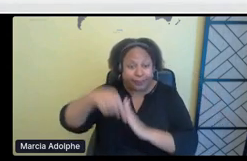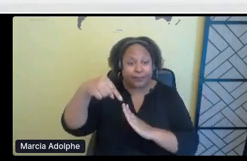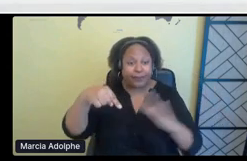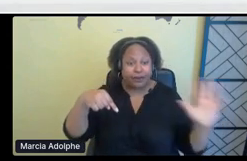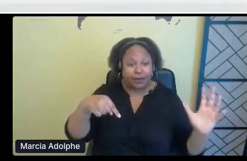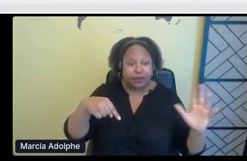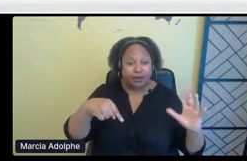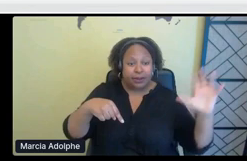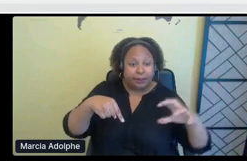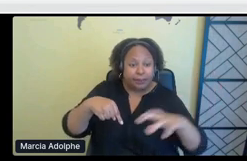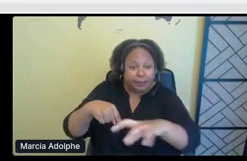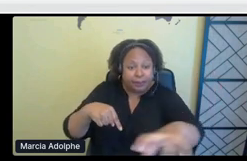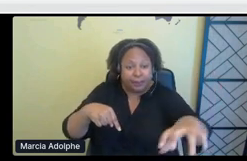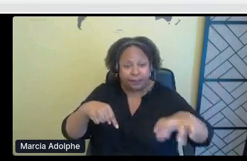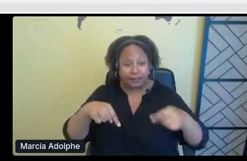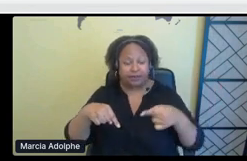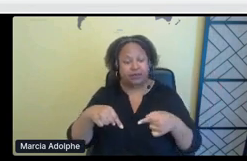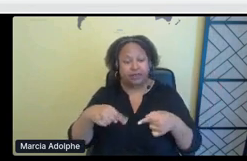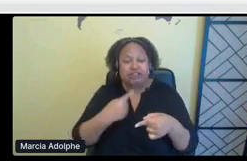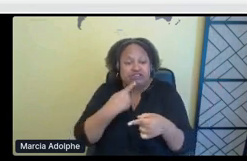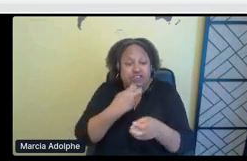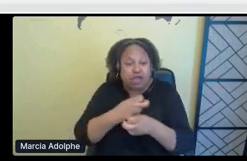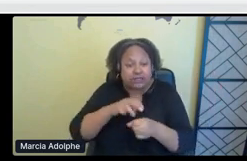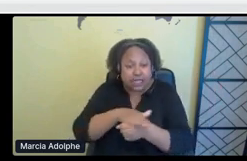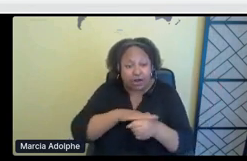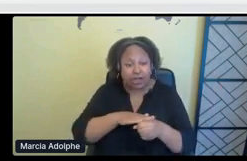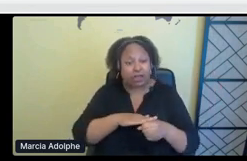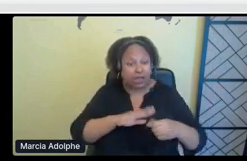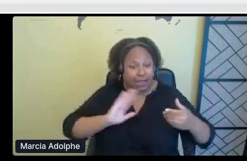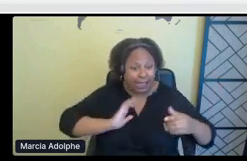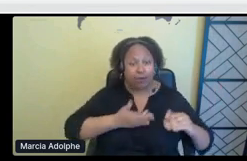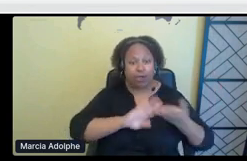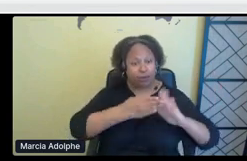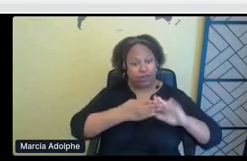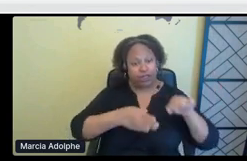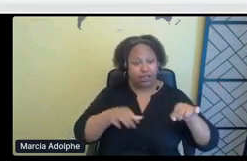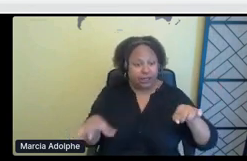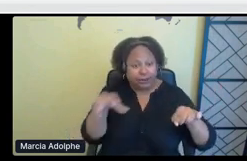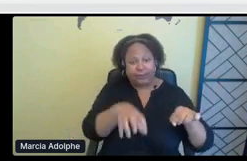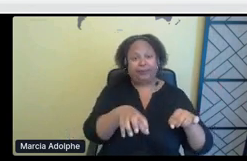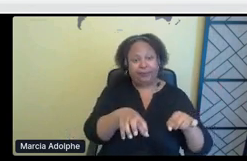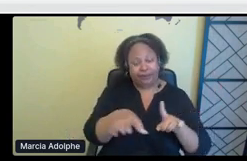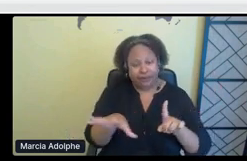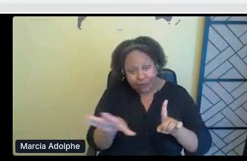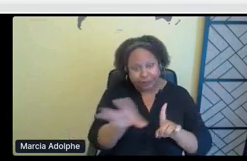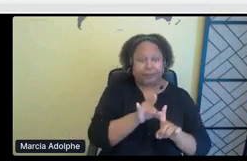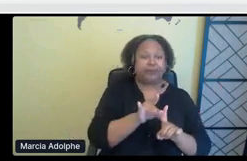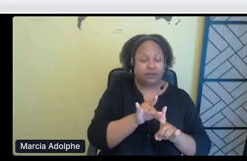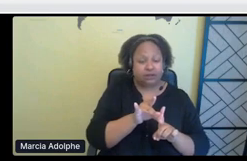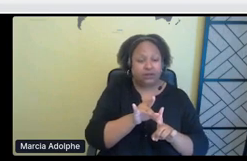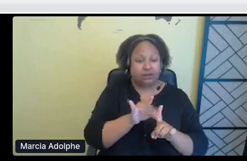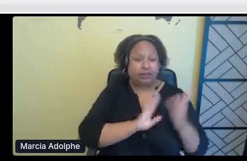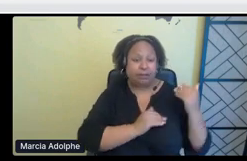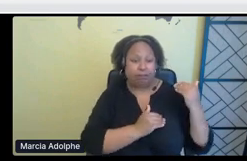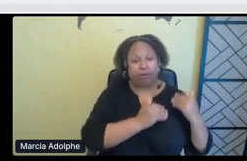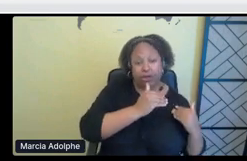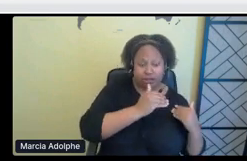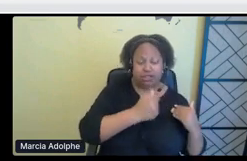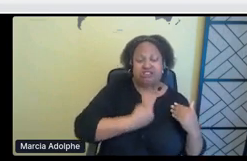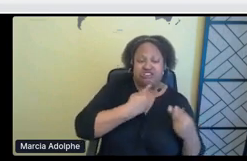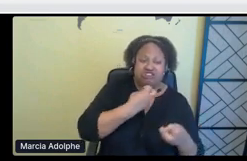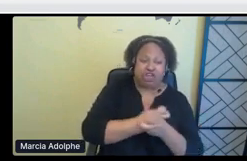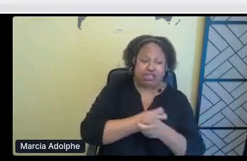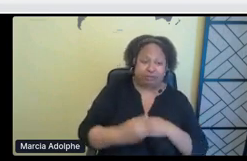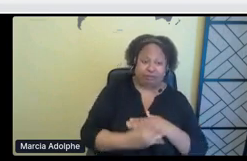beside toxic sites. And so that's why our communities bear the toxic burden for the rest of Canada and the rest